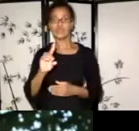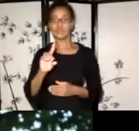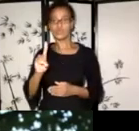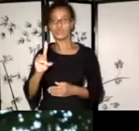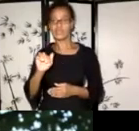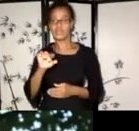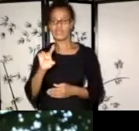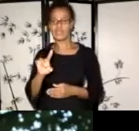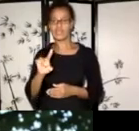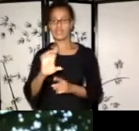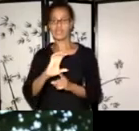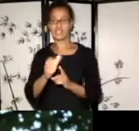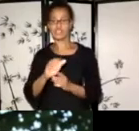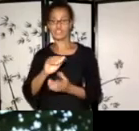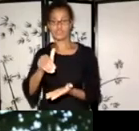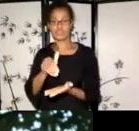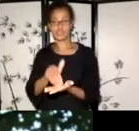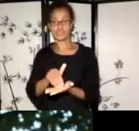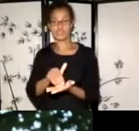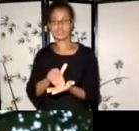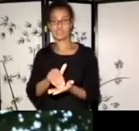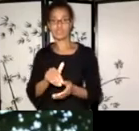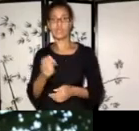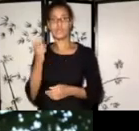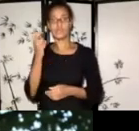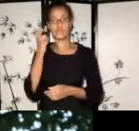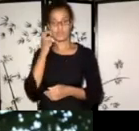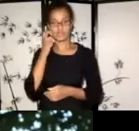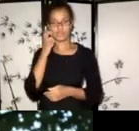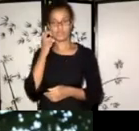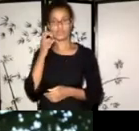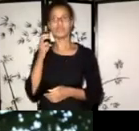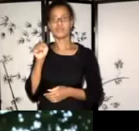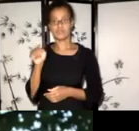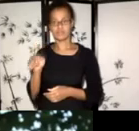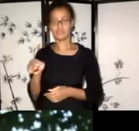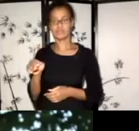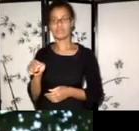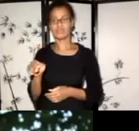and is, uh, focused on black ash, uh, basket making.